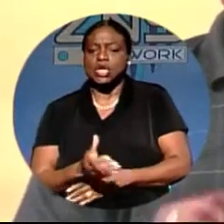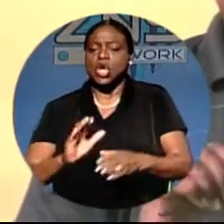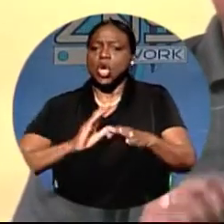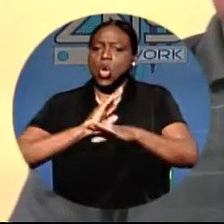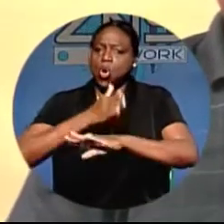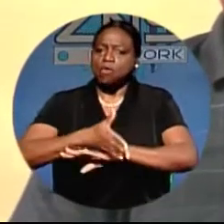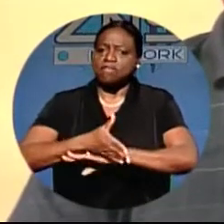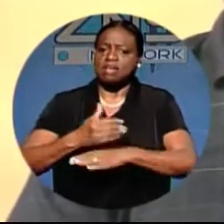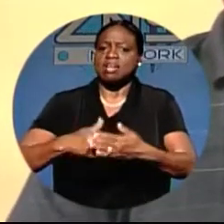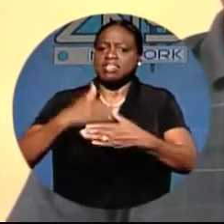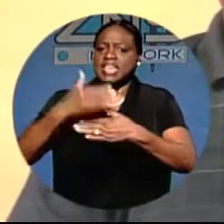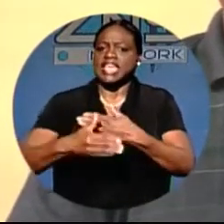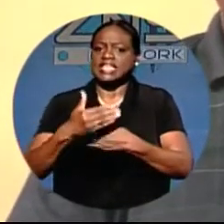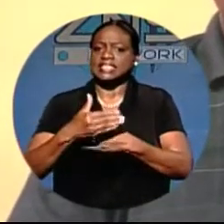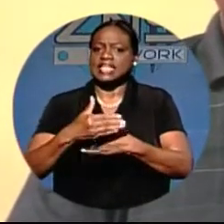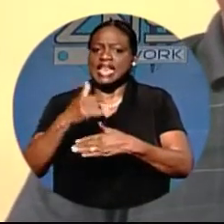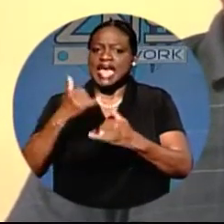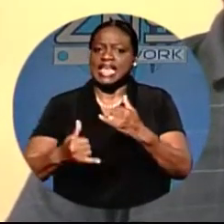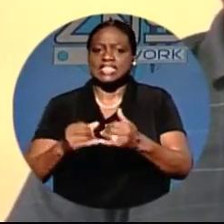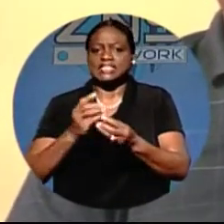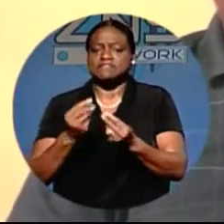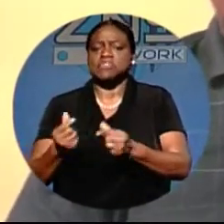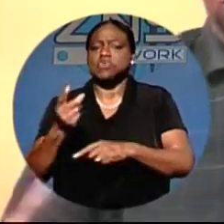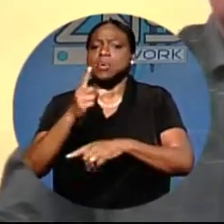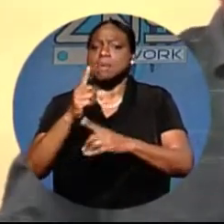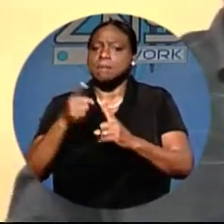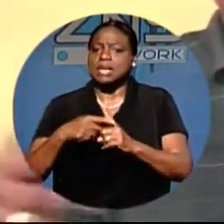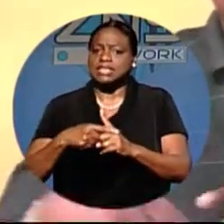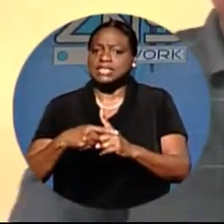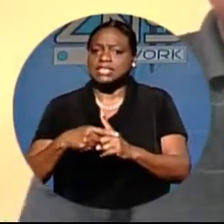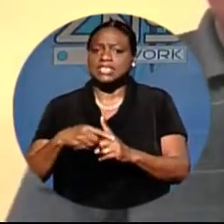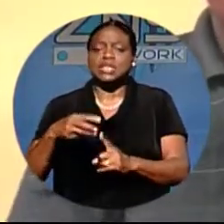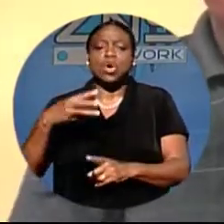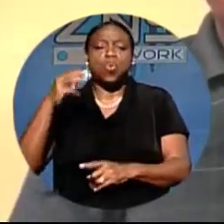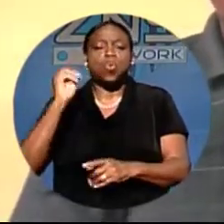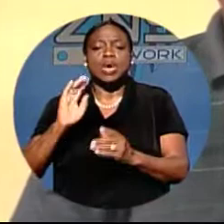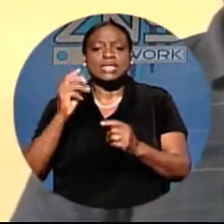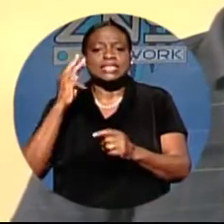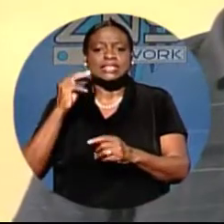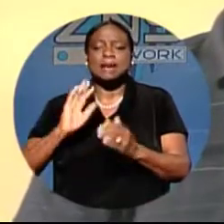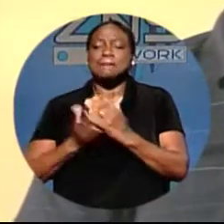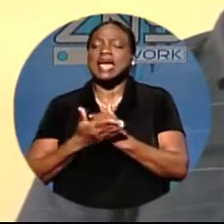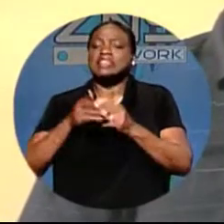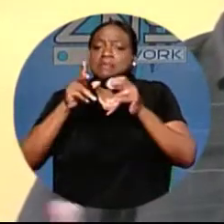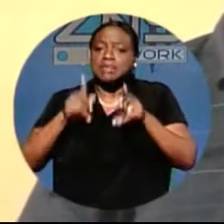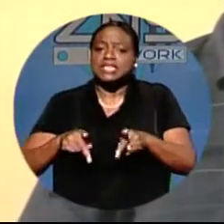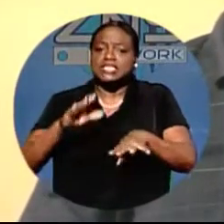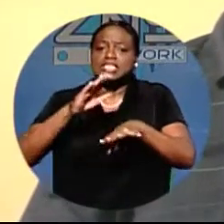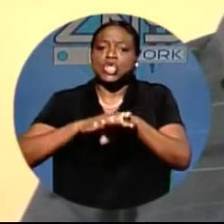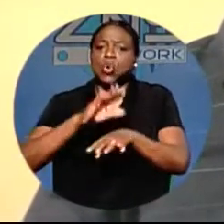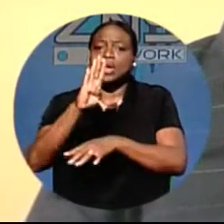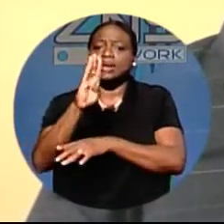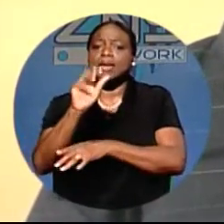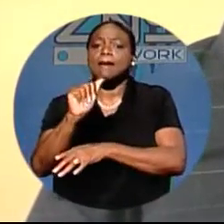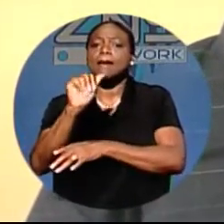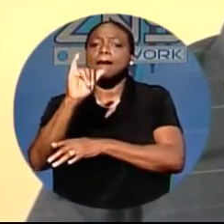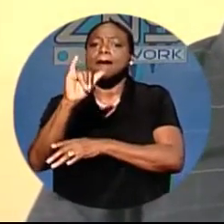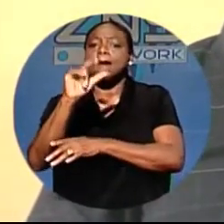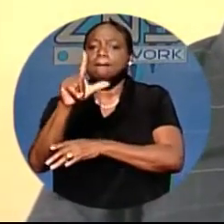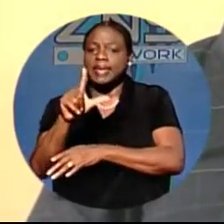was as a result of persons out on bail. And so if I'm on bail because I killed somebody, what do I have to lose?